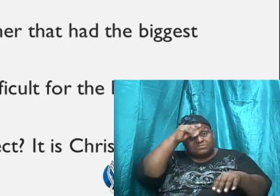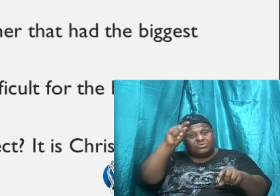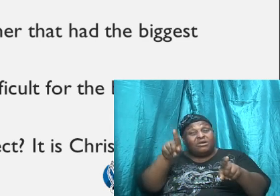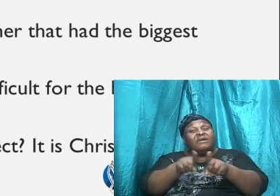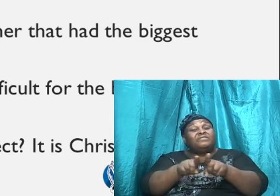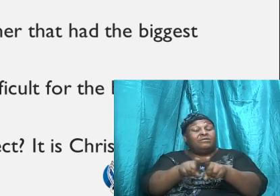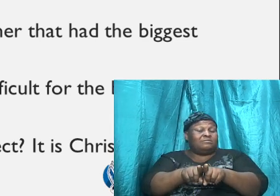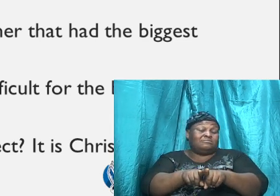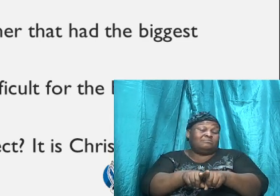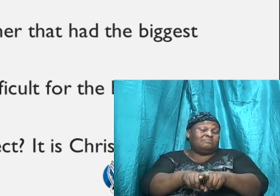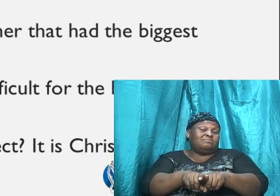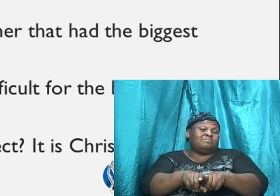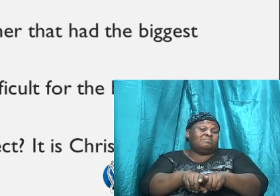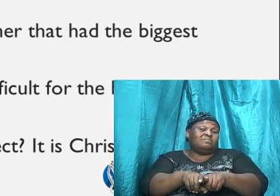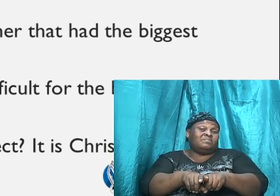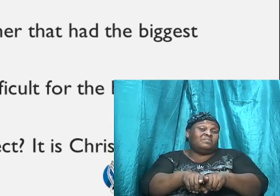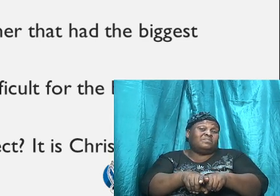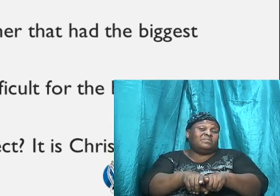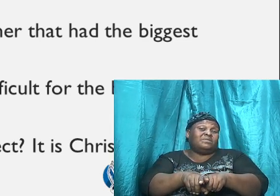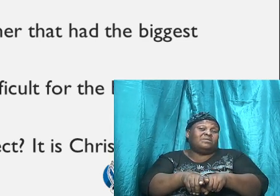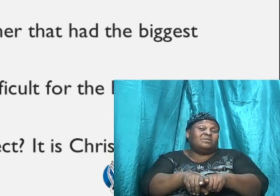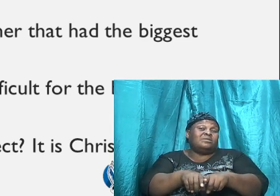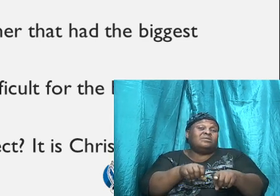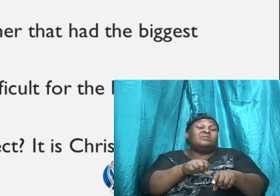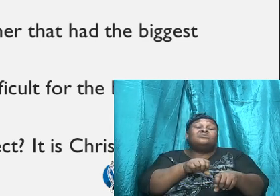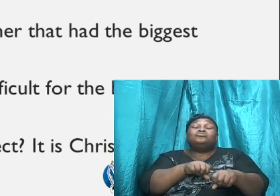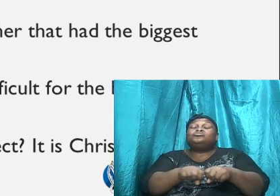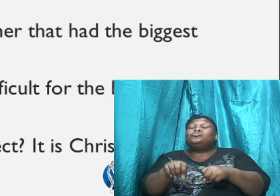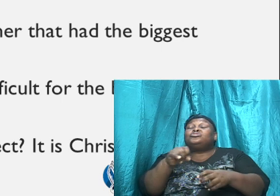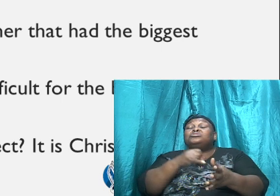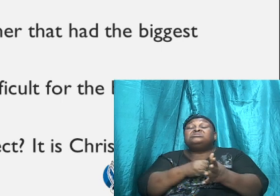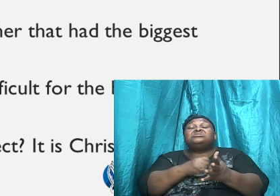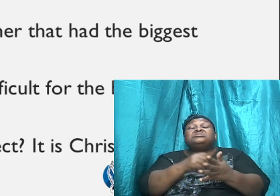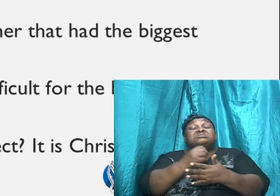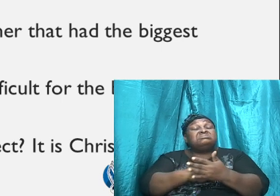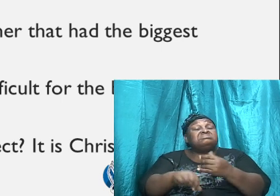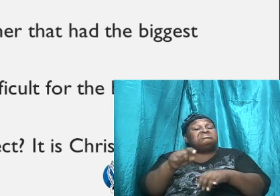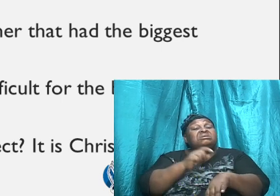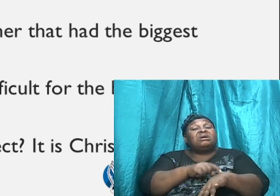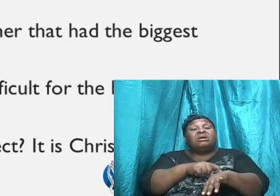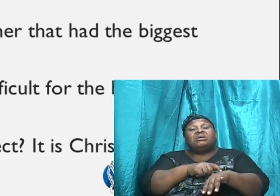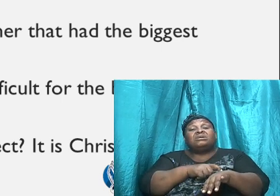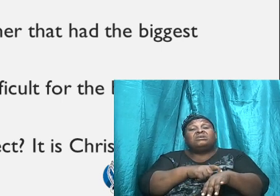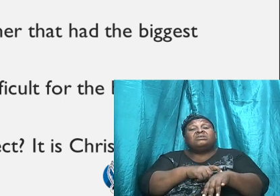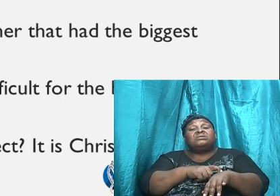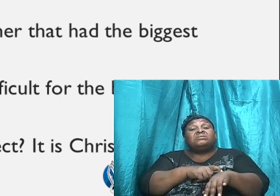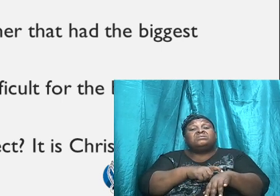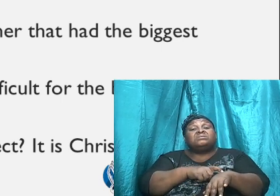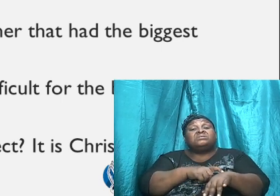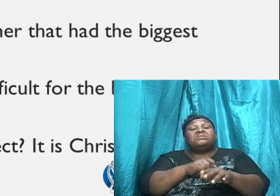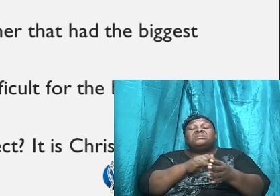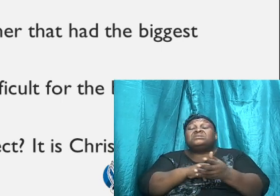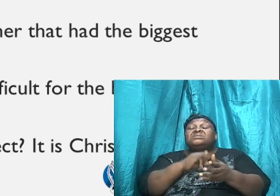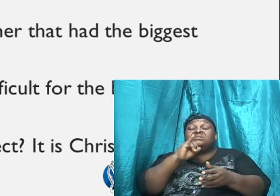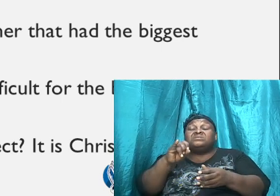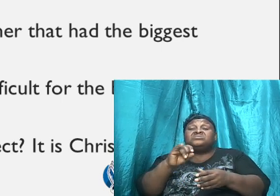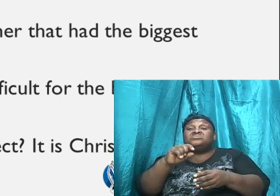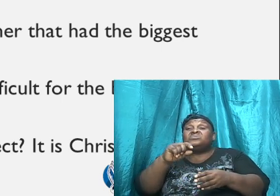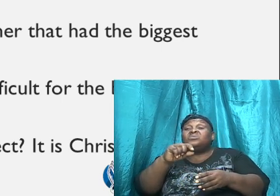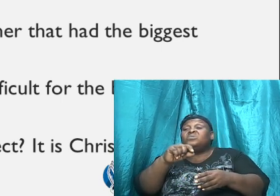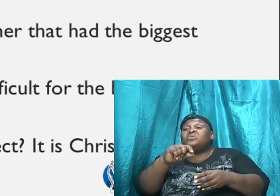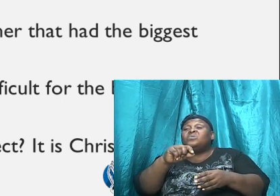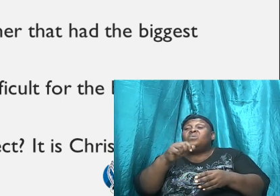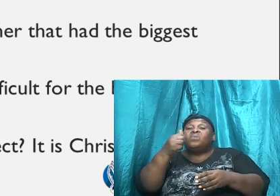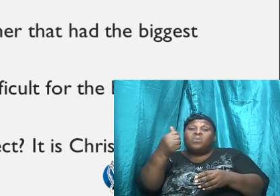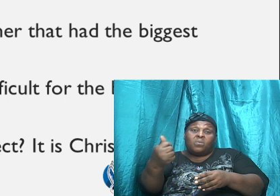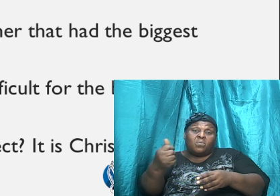and so it is sometimes that it is our own brother